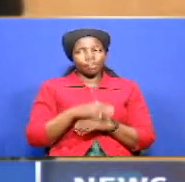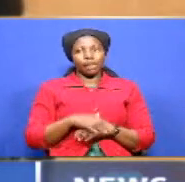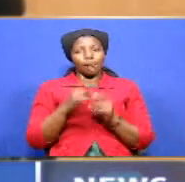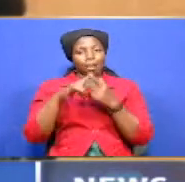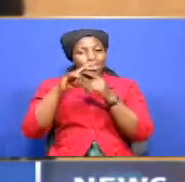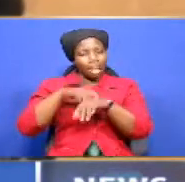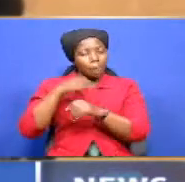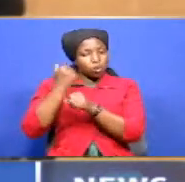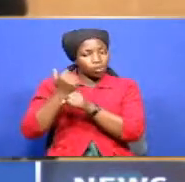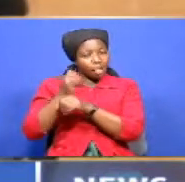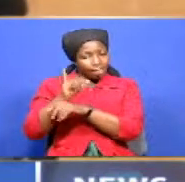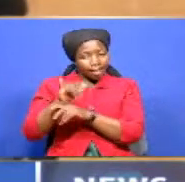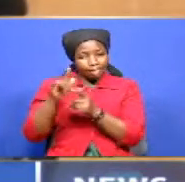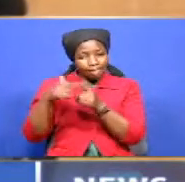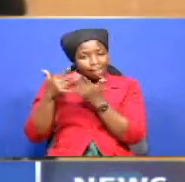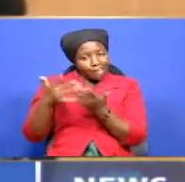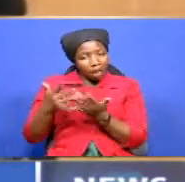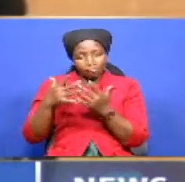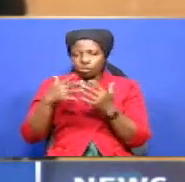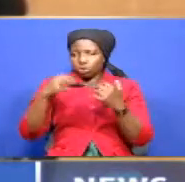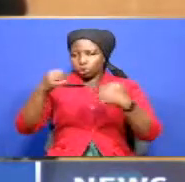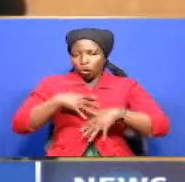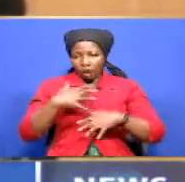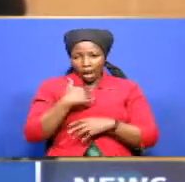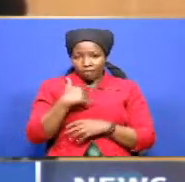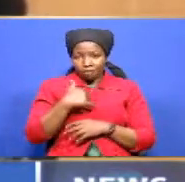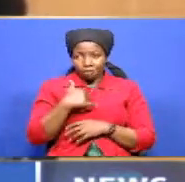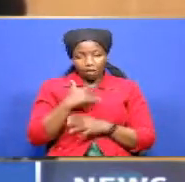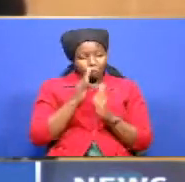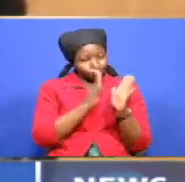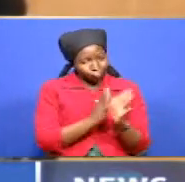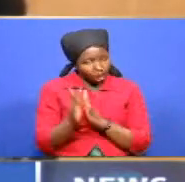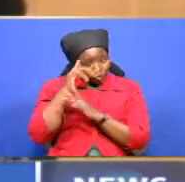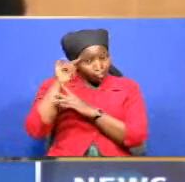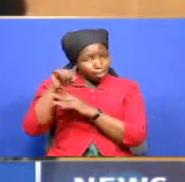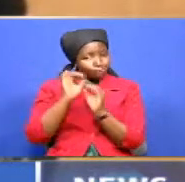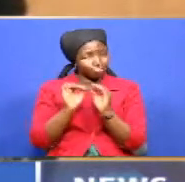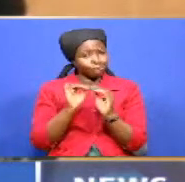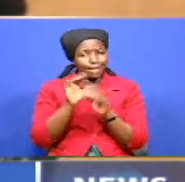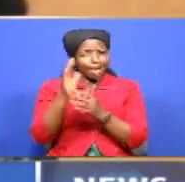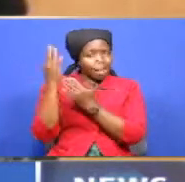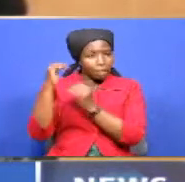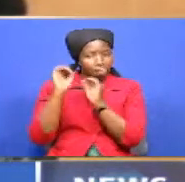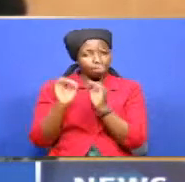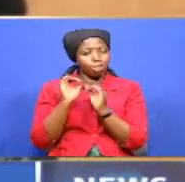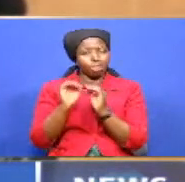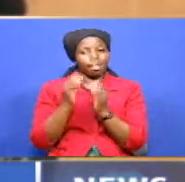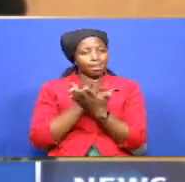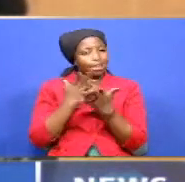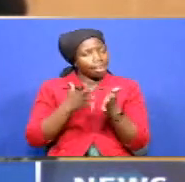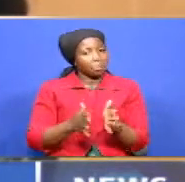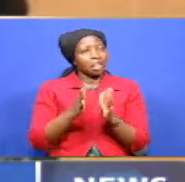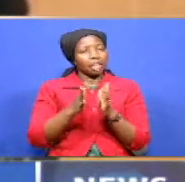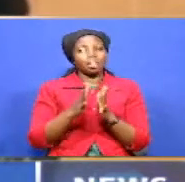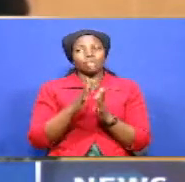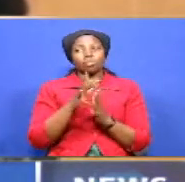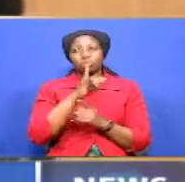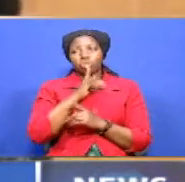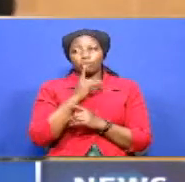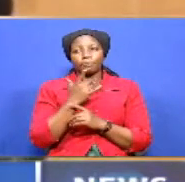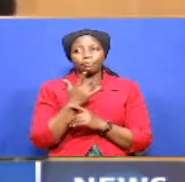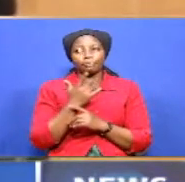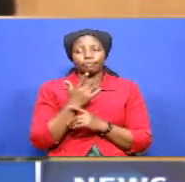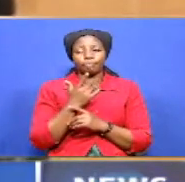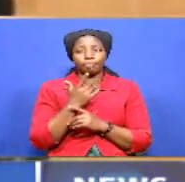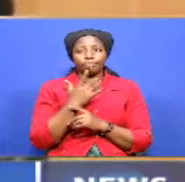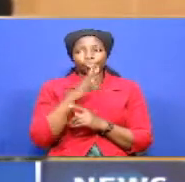this now we've been hit by this shock never planned for never anticipated in any way and therefore all the parameters